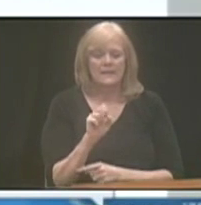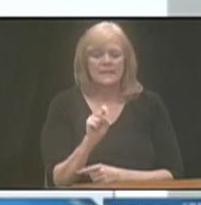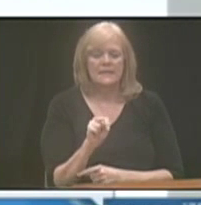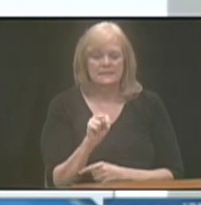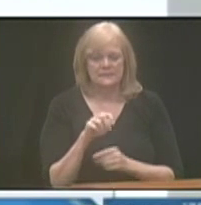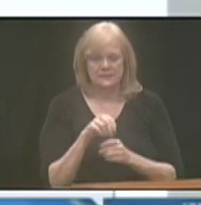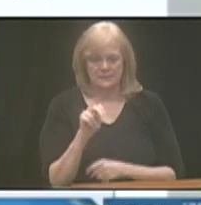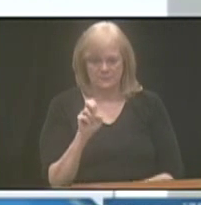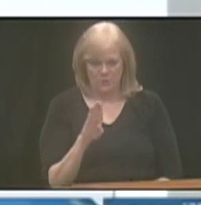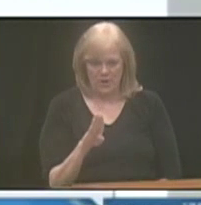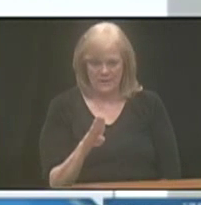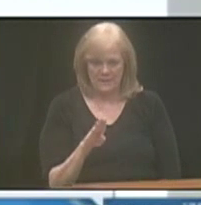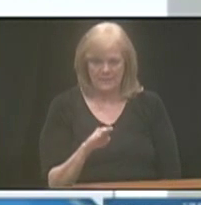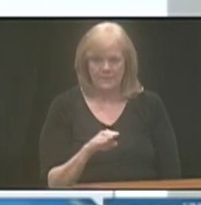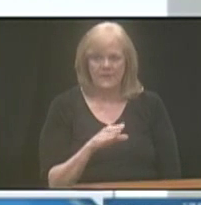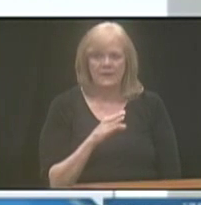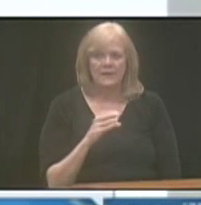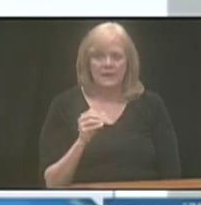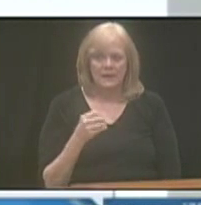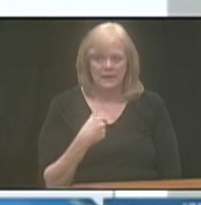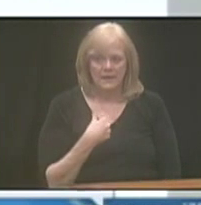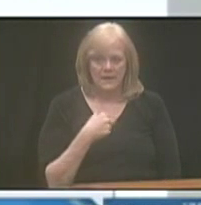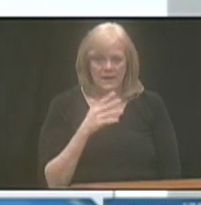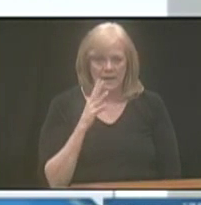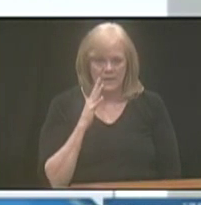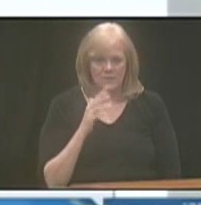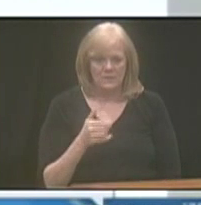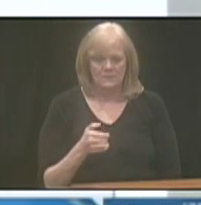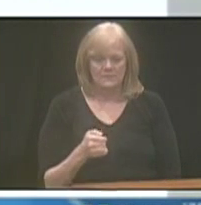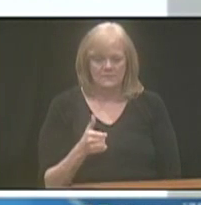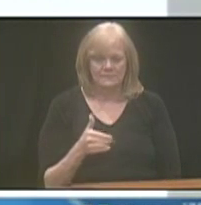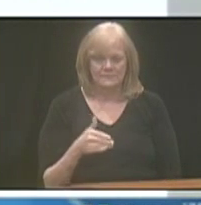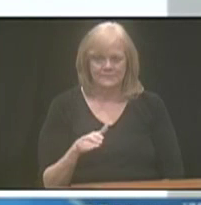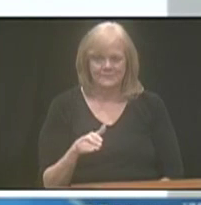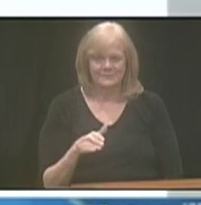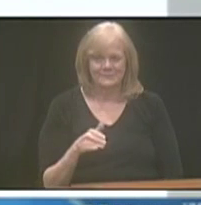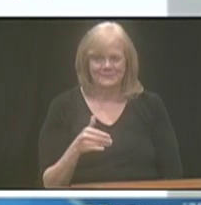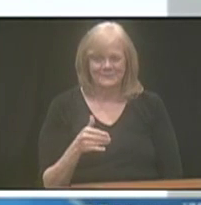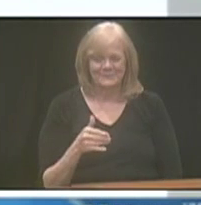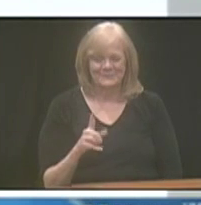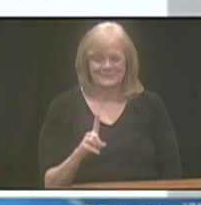Nebraska. And I'm going to click this window away real quick.